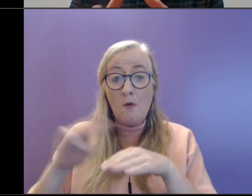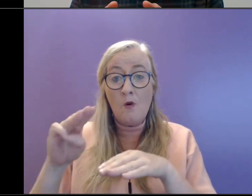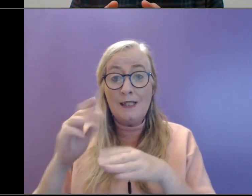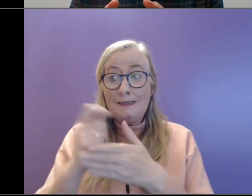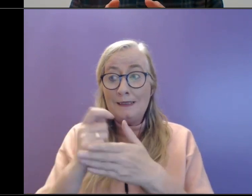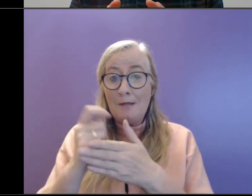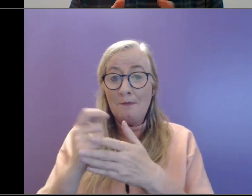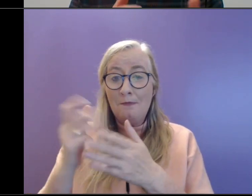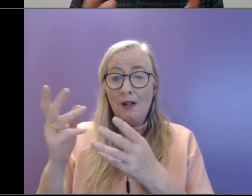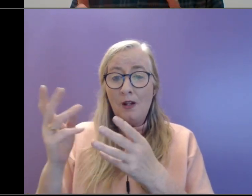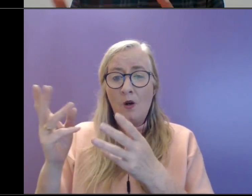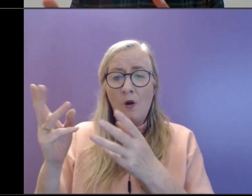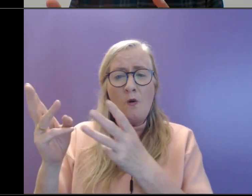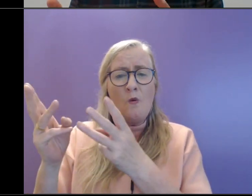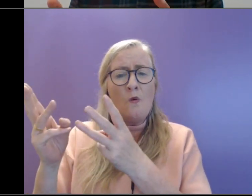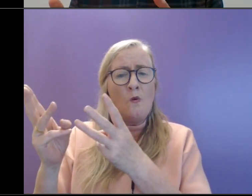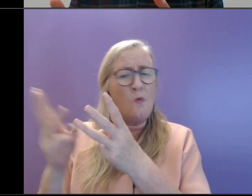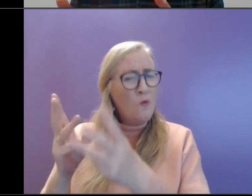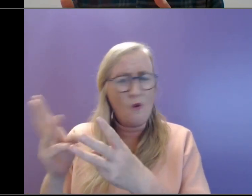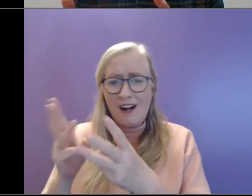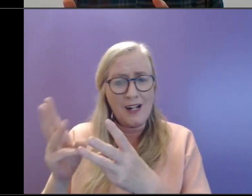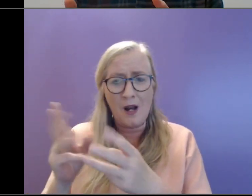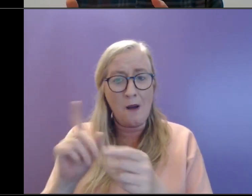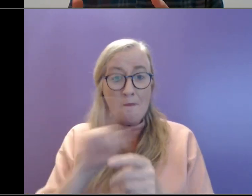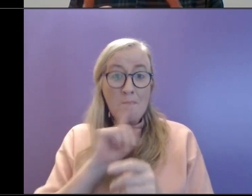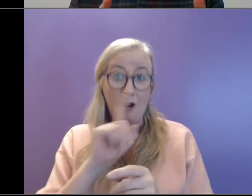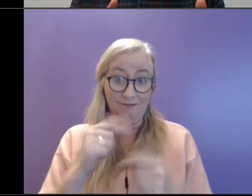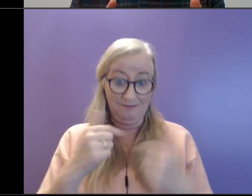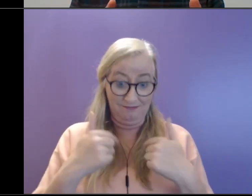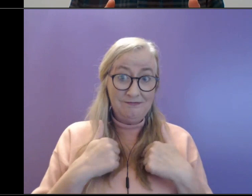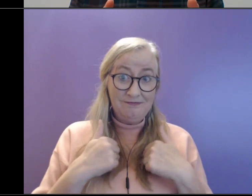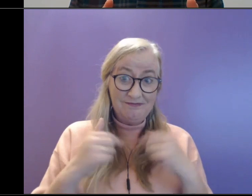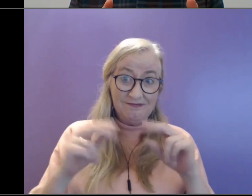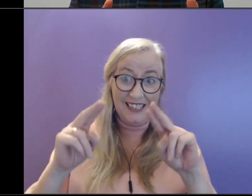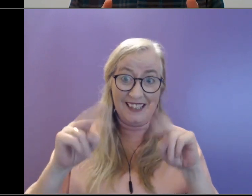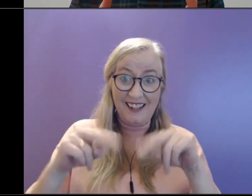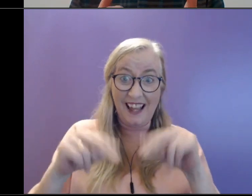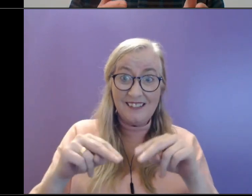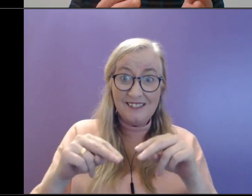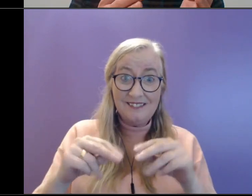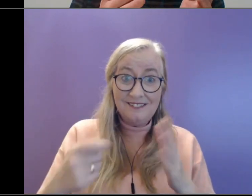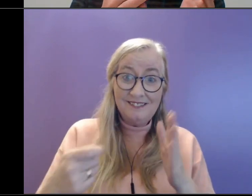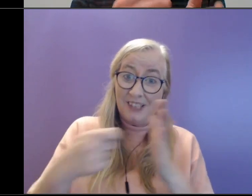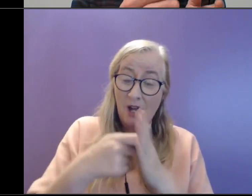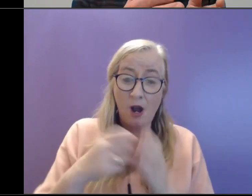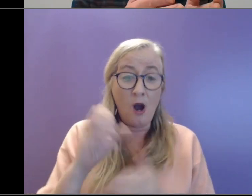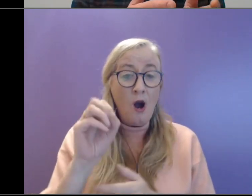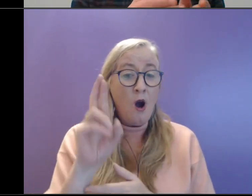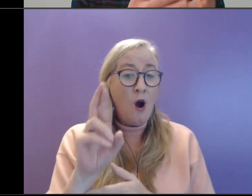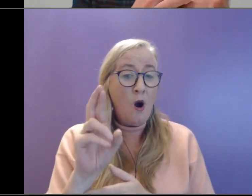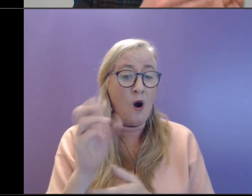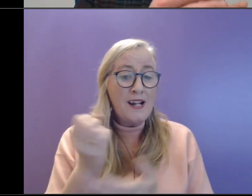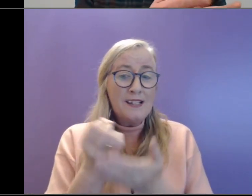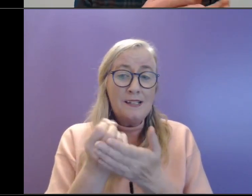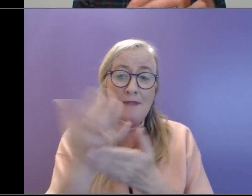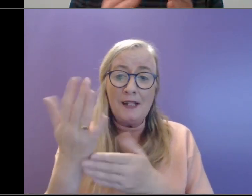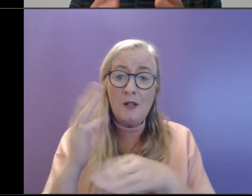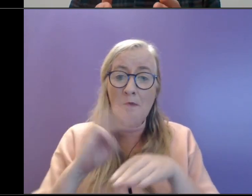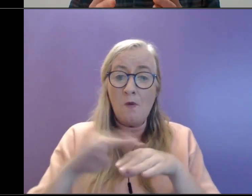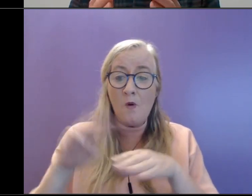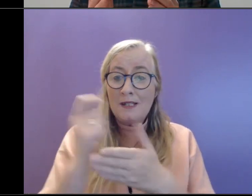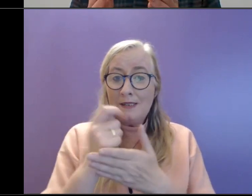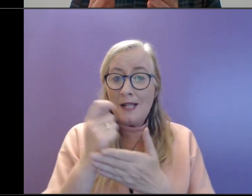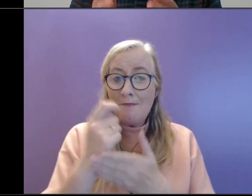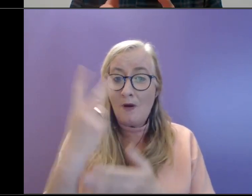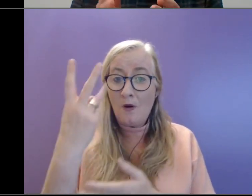even because we need to, but because we can. And or we might find we're spending, you know, just a lot more time watching TV or